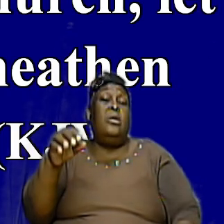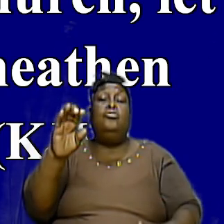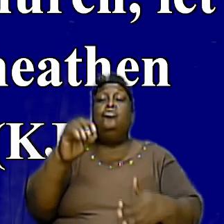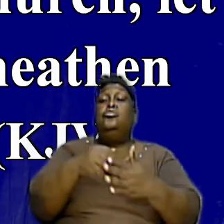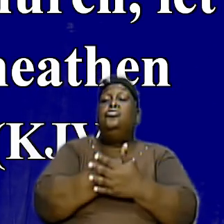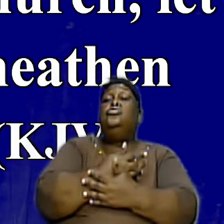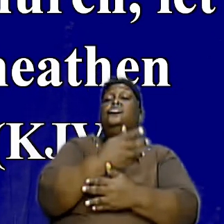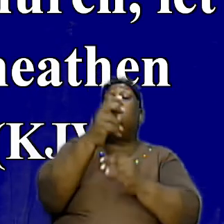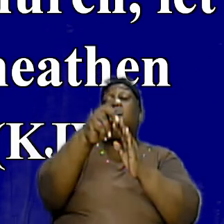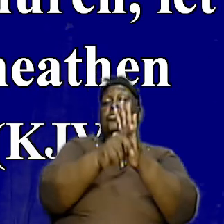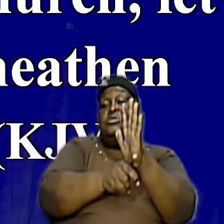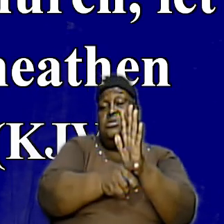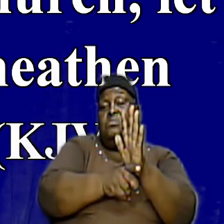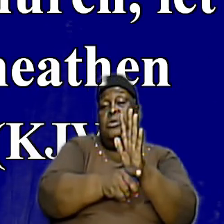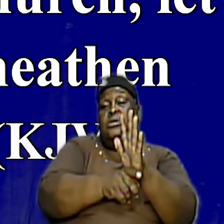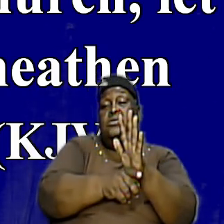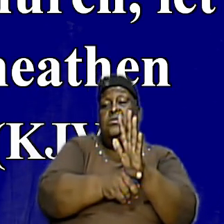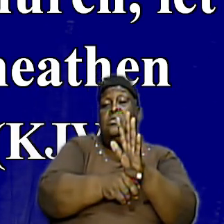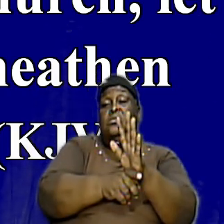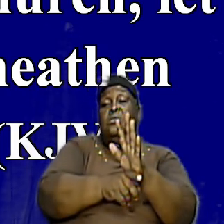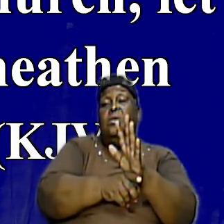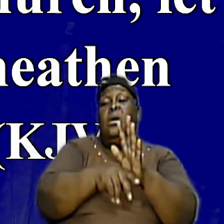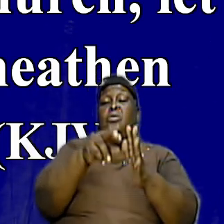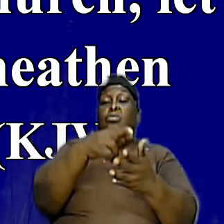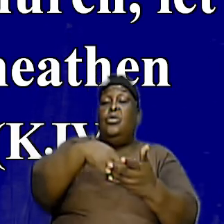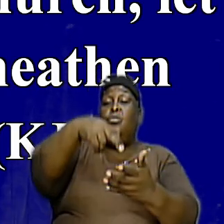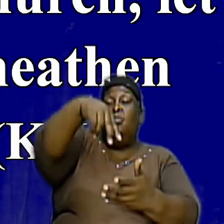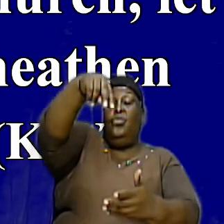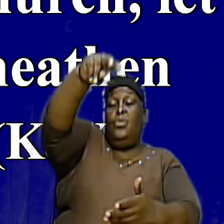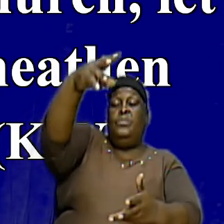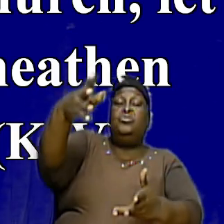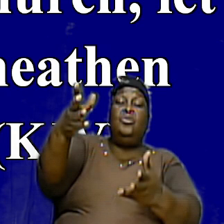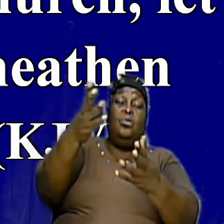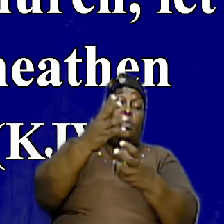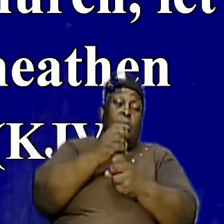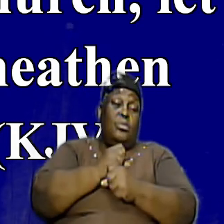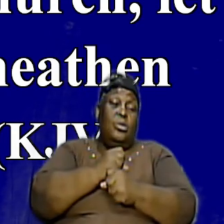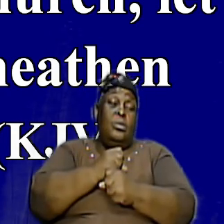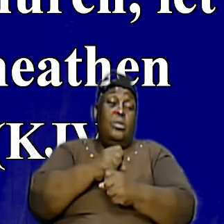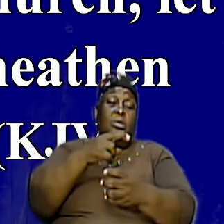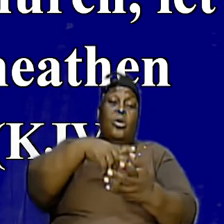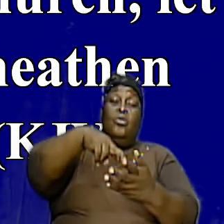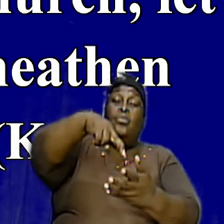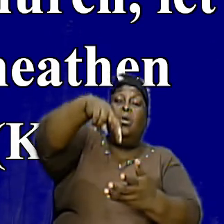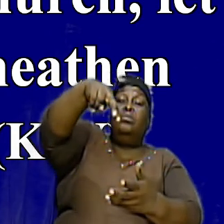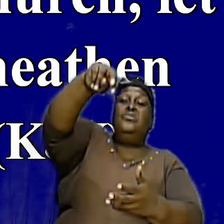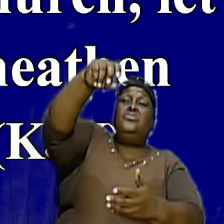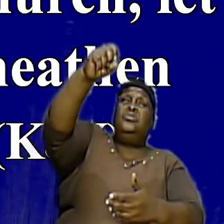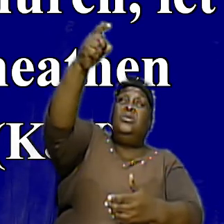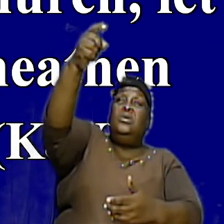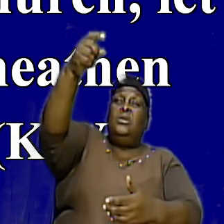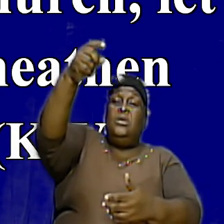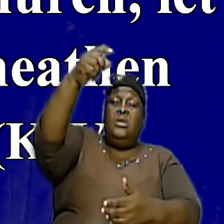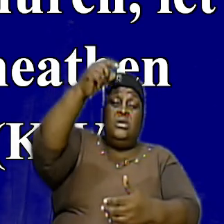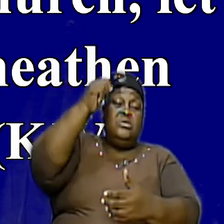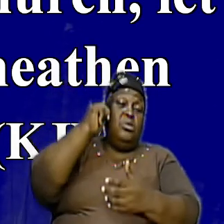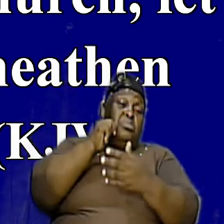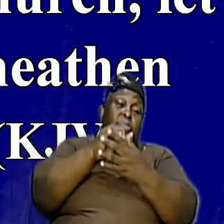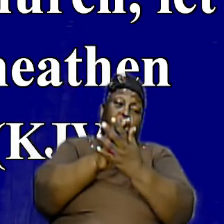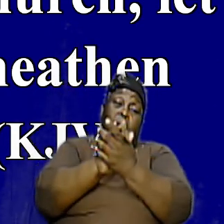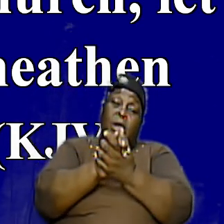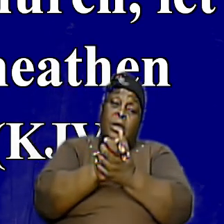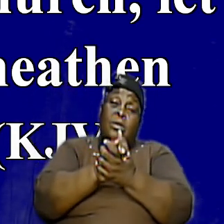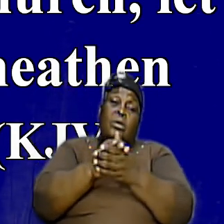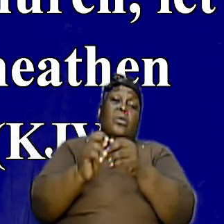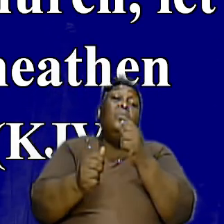Testament Era And When The Rapture Takes Place He Is Going To Rapture His Bride Which Is The Church It Is